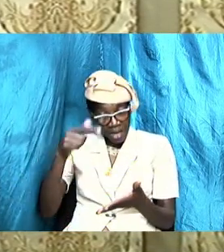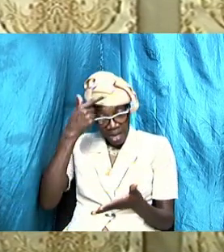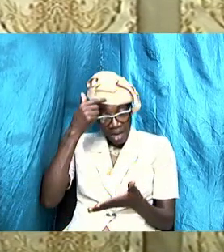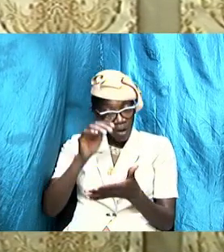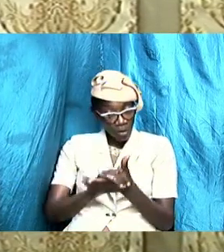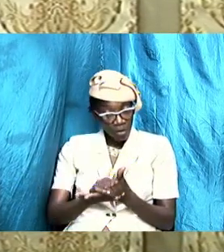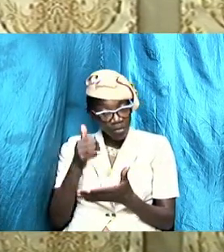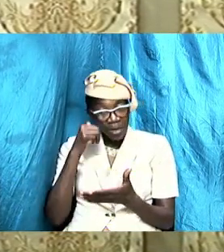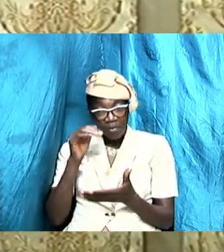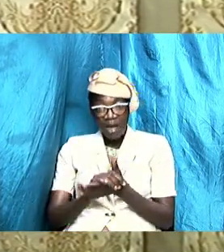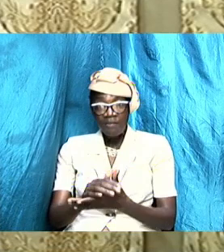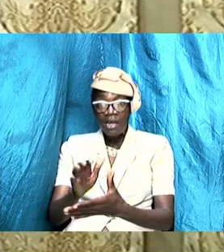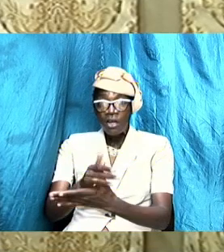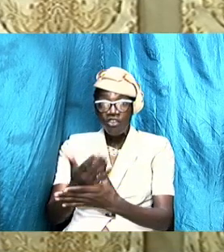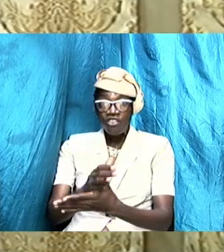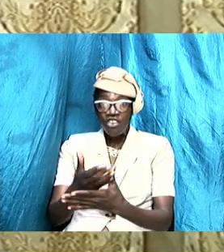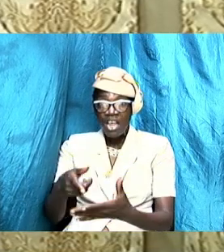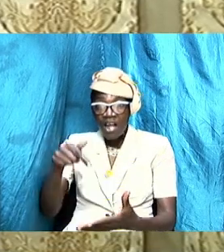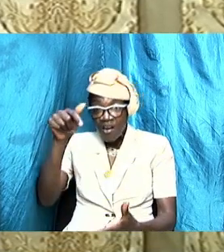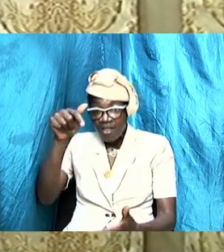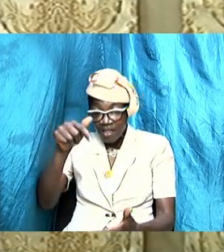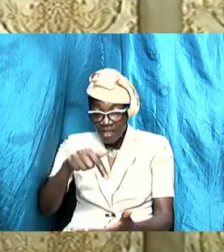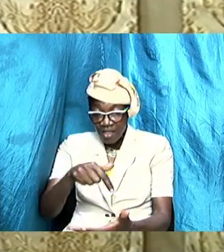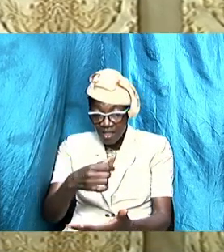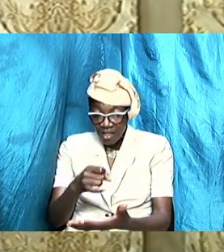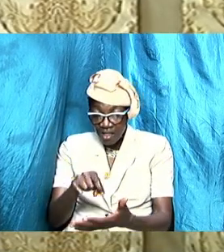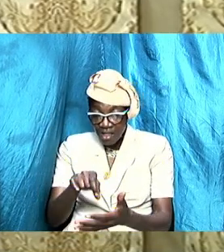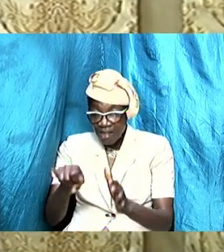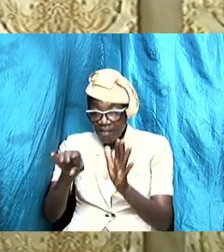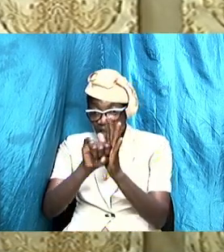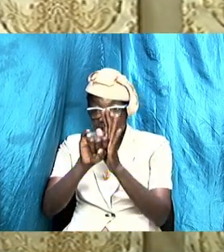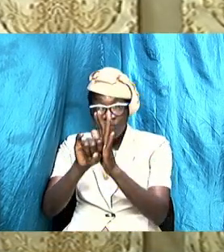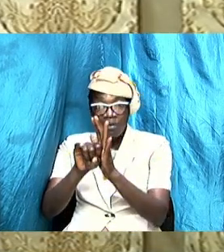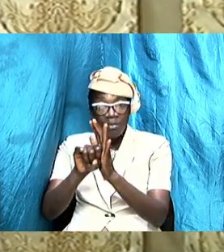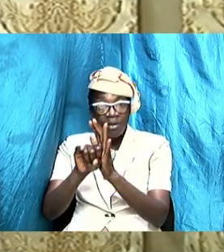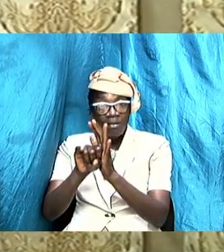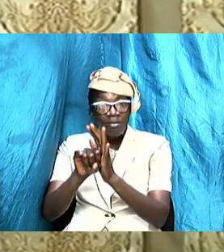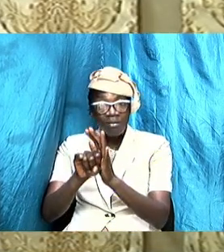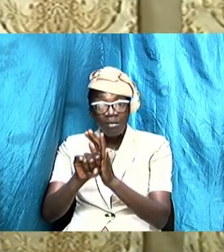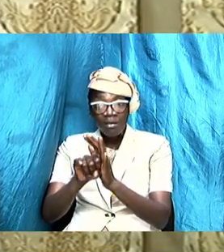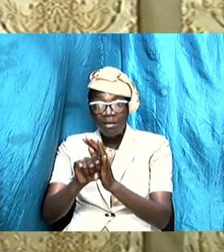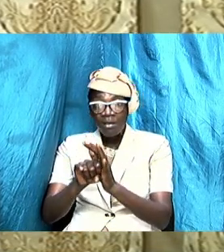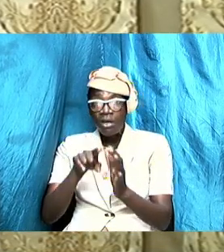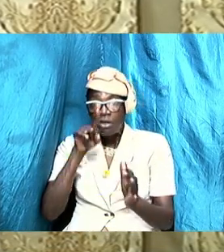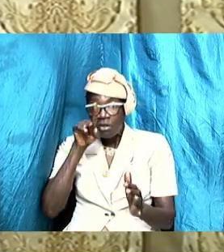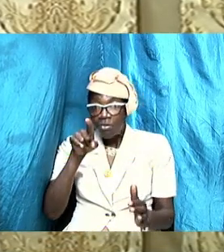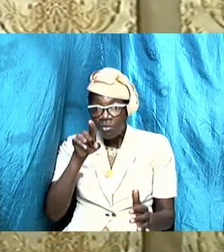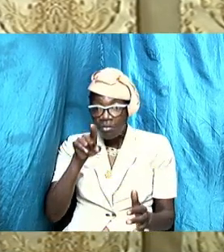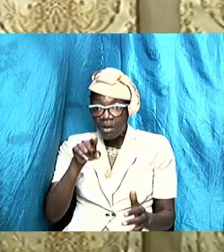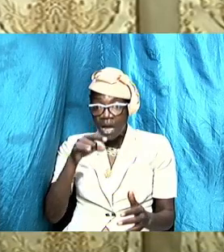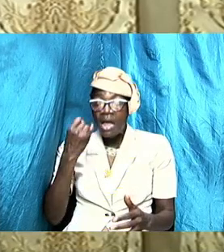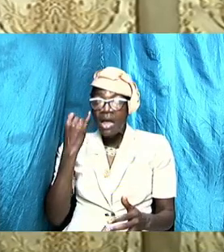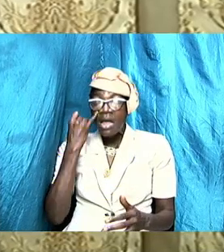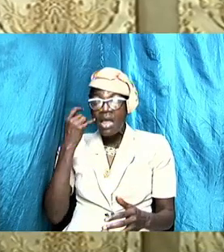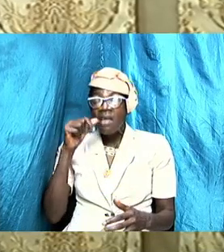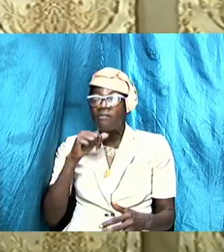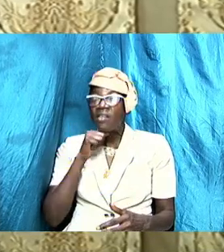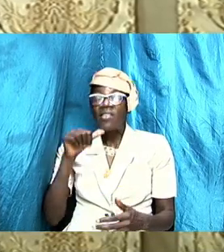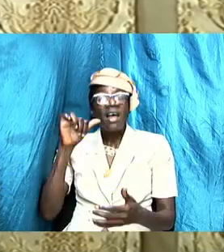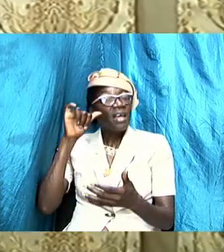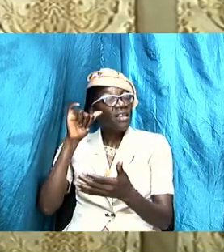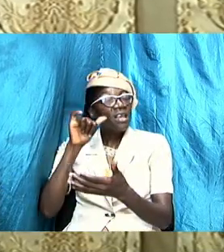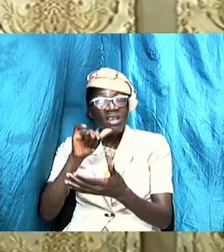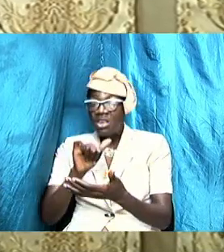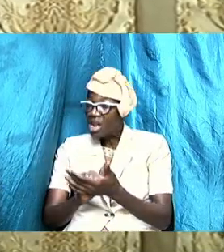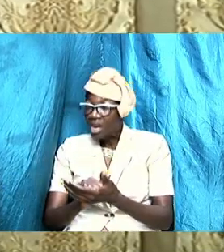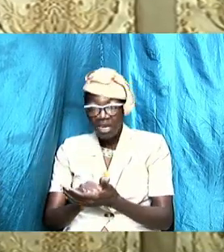share this information if that is not being done you are in a bad way distrust